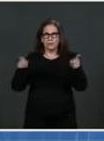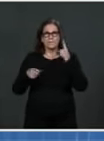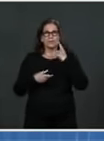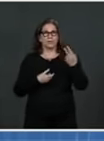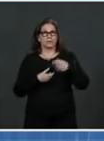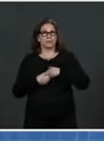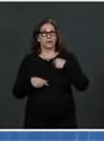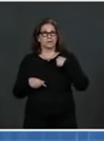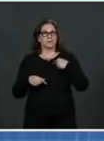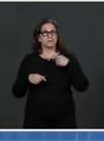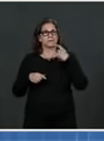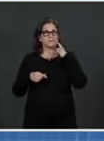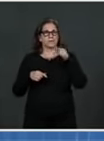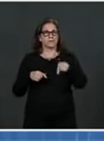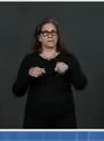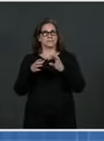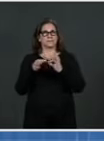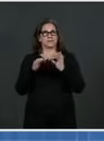again later in the week. Thank you.